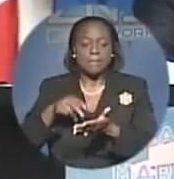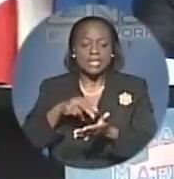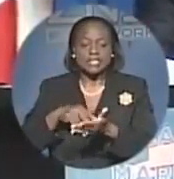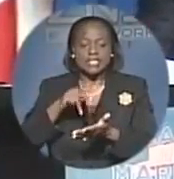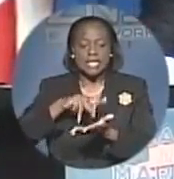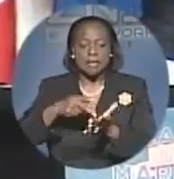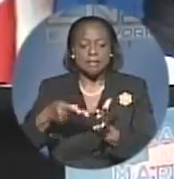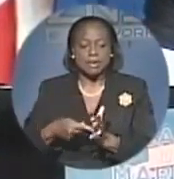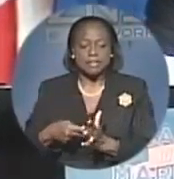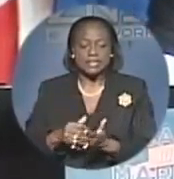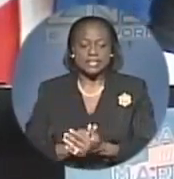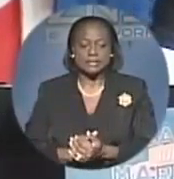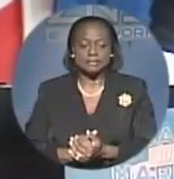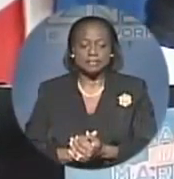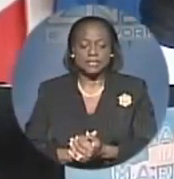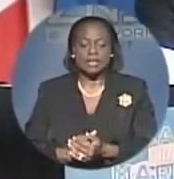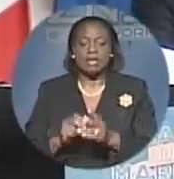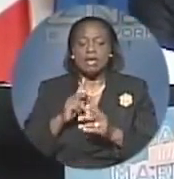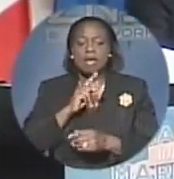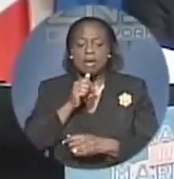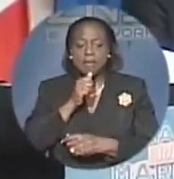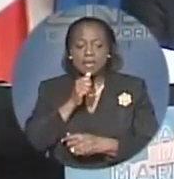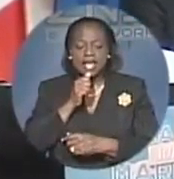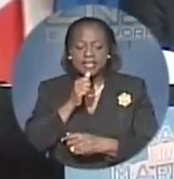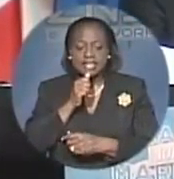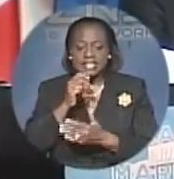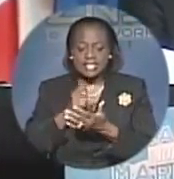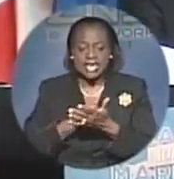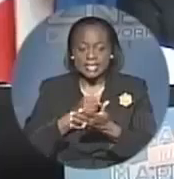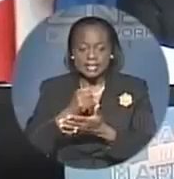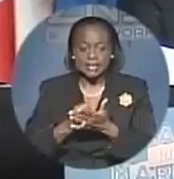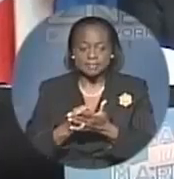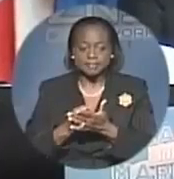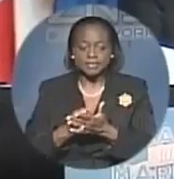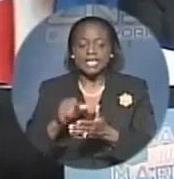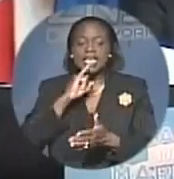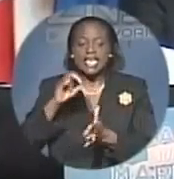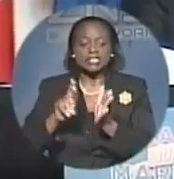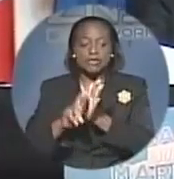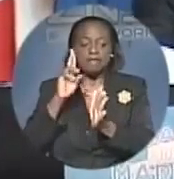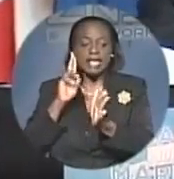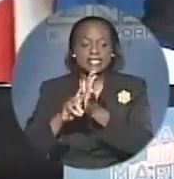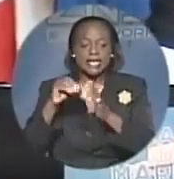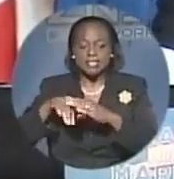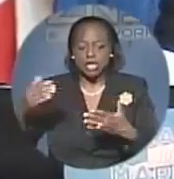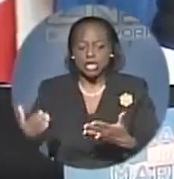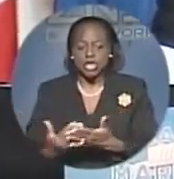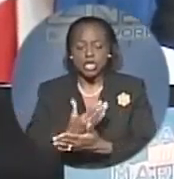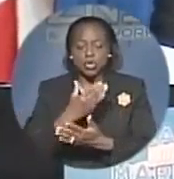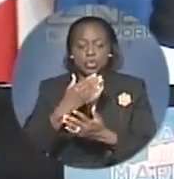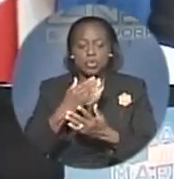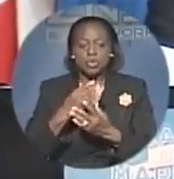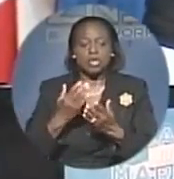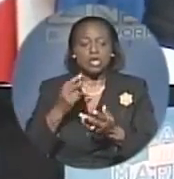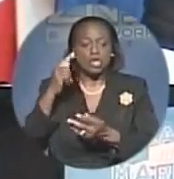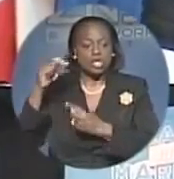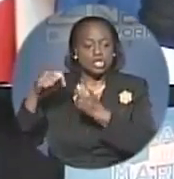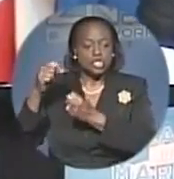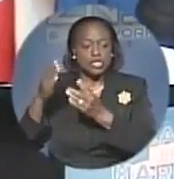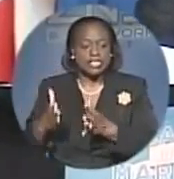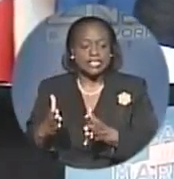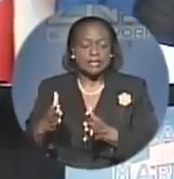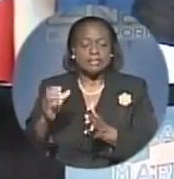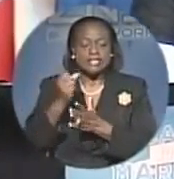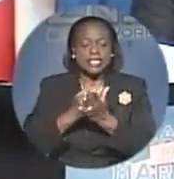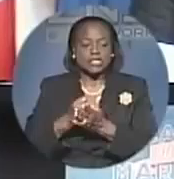Our private public sector collaboration is further reflected in the new tourism center, scheduled to be formally opened